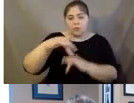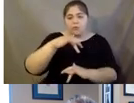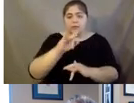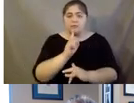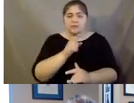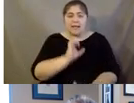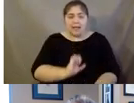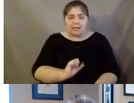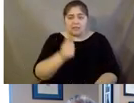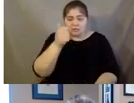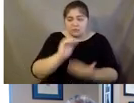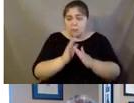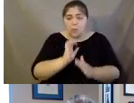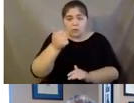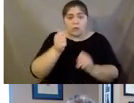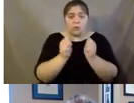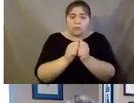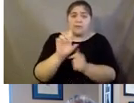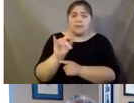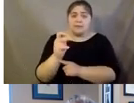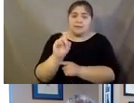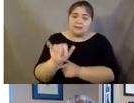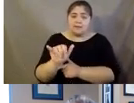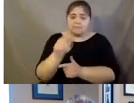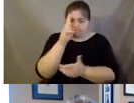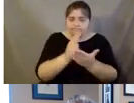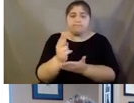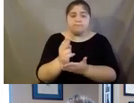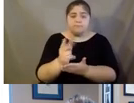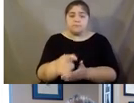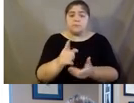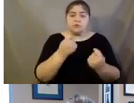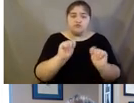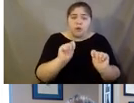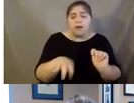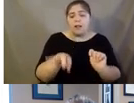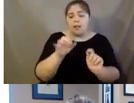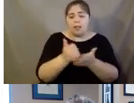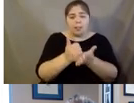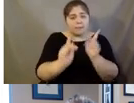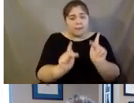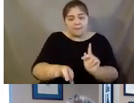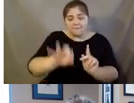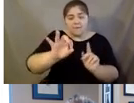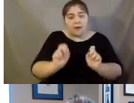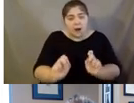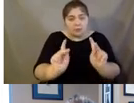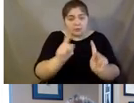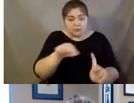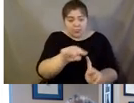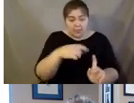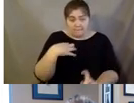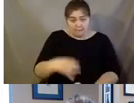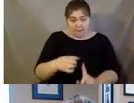start to break those cycles of isolation and loneliness that people are experiencing, help them find, um, opportunities that they benefit